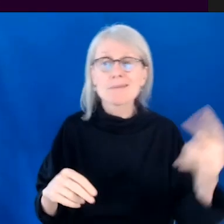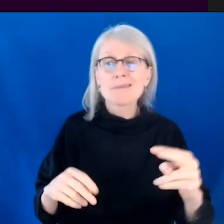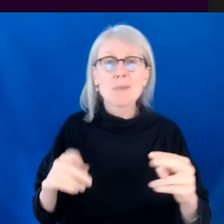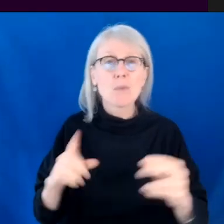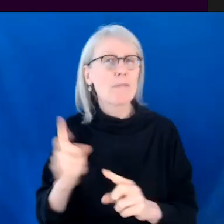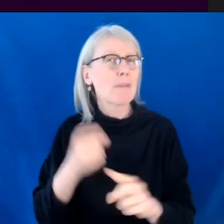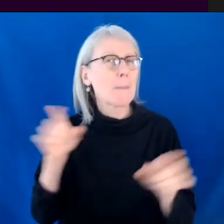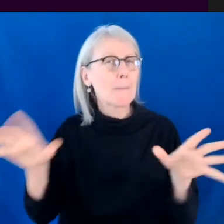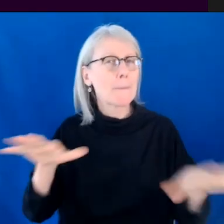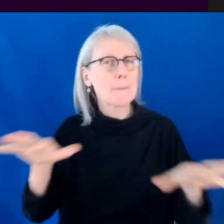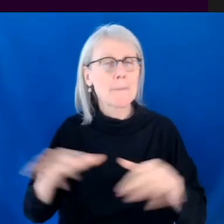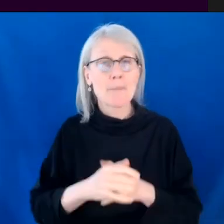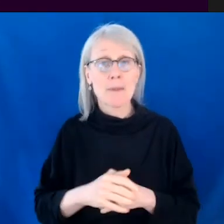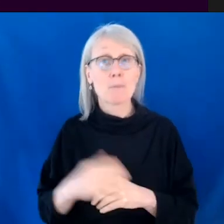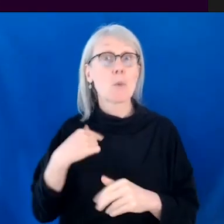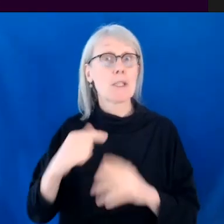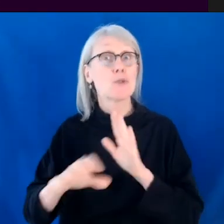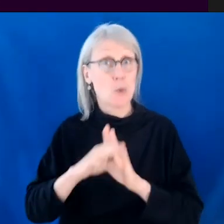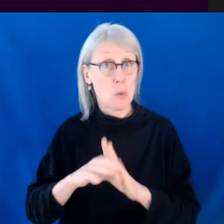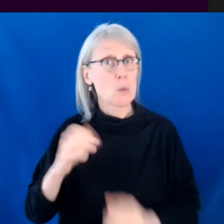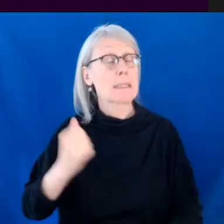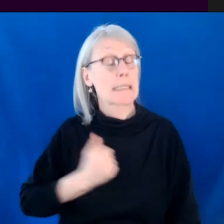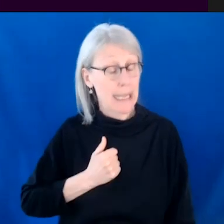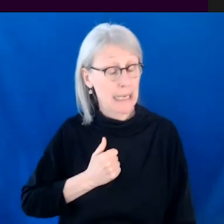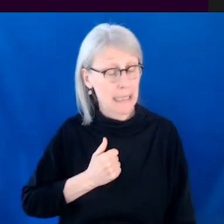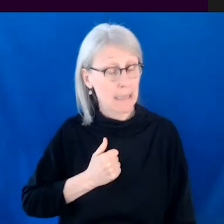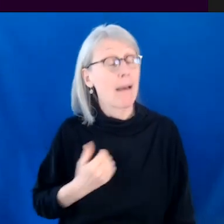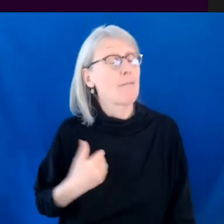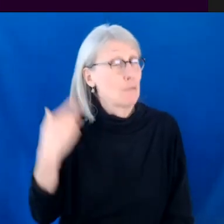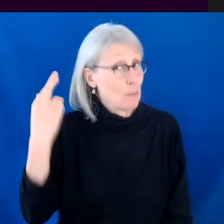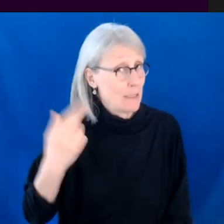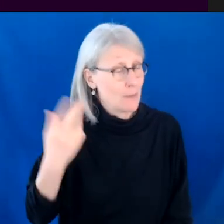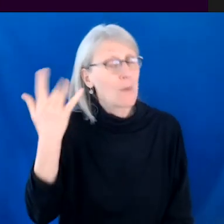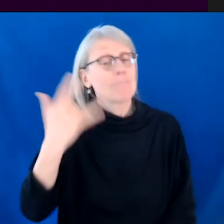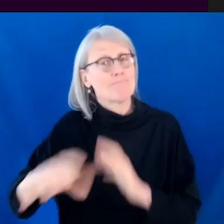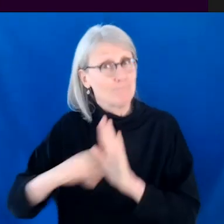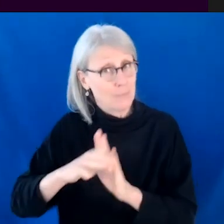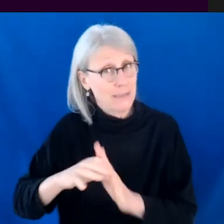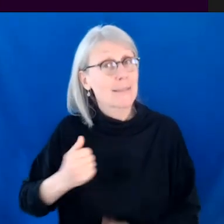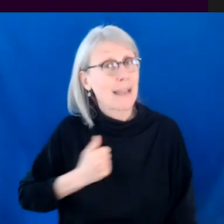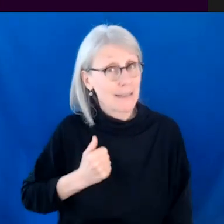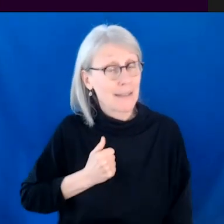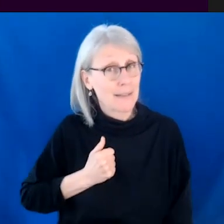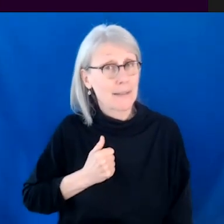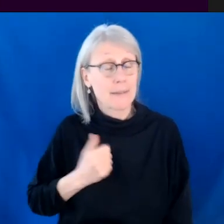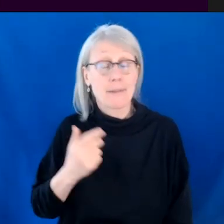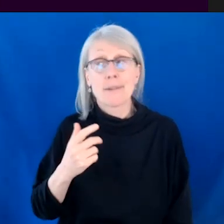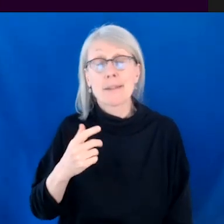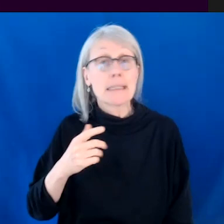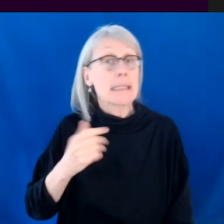show set in Canada, very obviously in this Canadian, like in Canada, in Montreal,